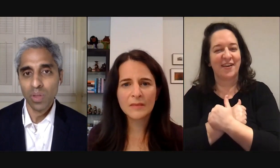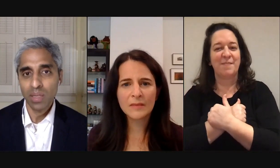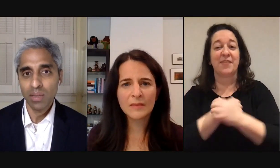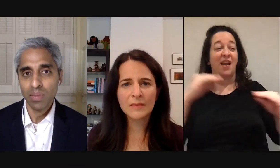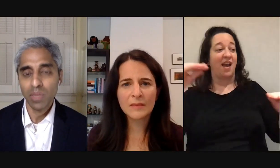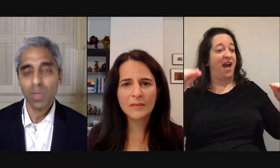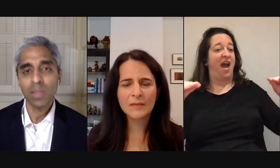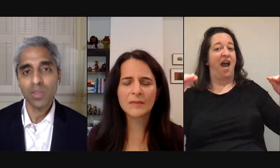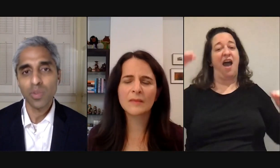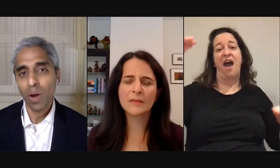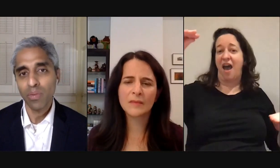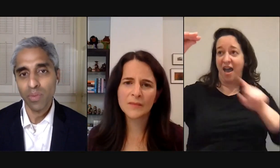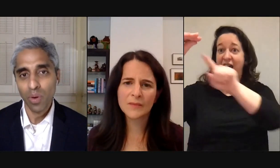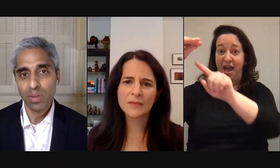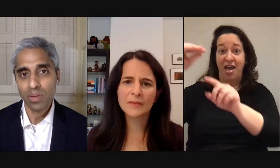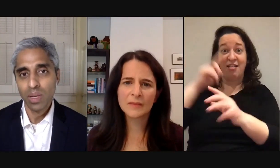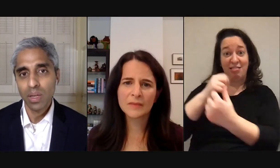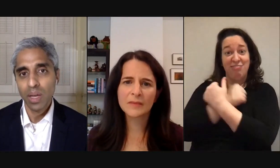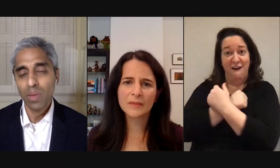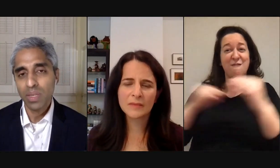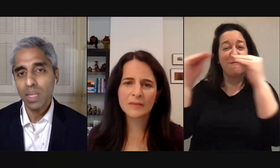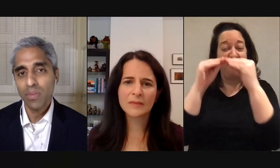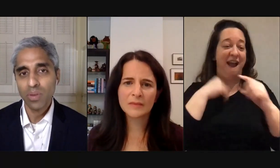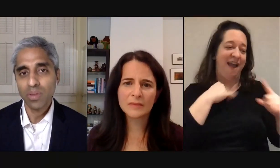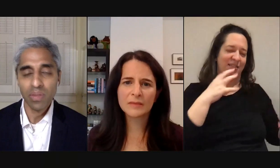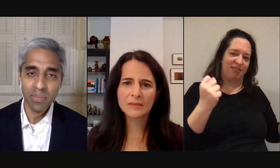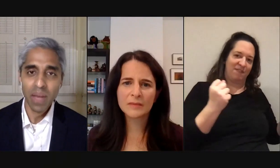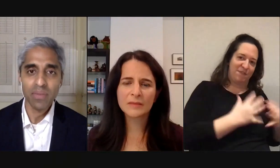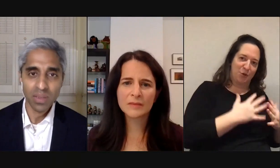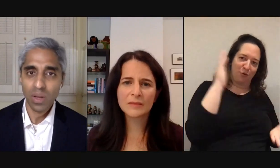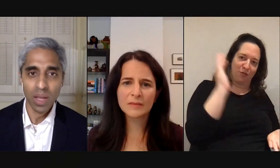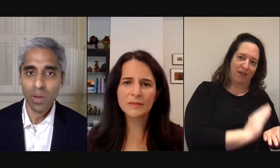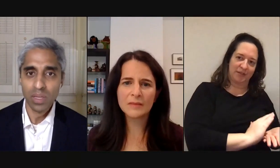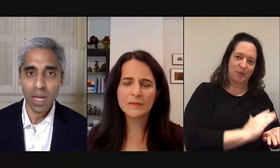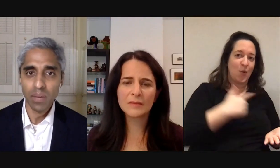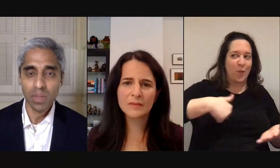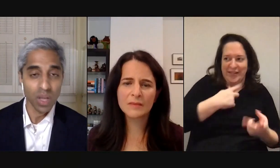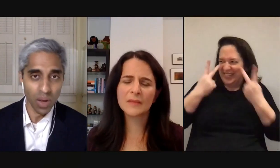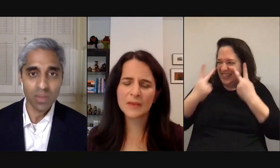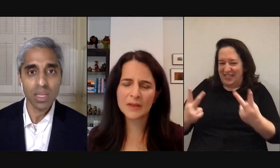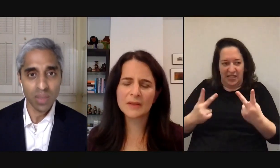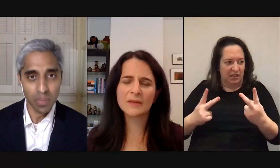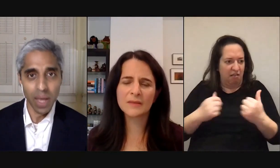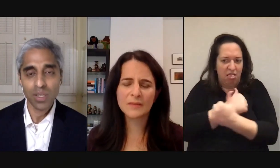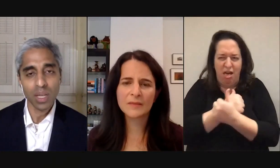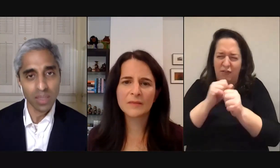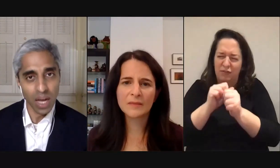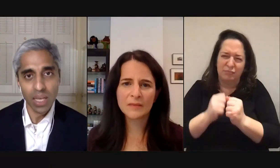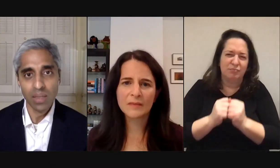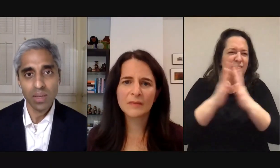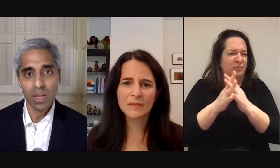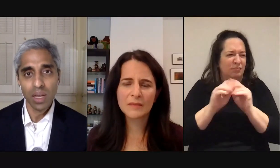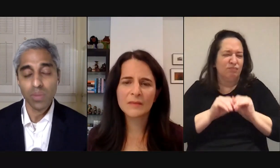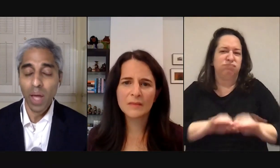world is locked in between these two powerful forces and we see the forces of love manifest in our life all the time as generosity as compassion